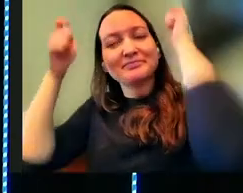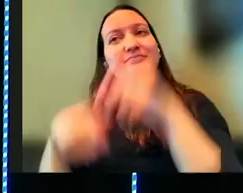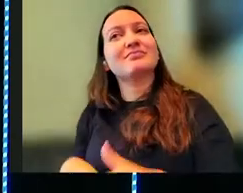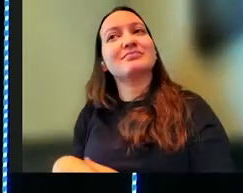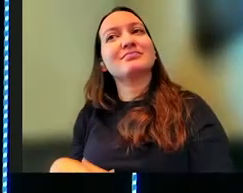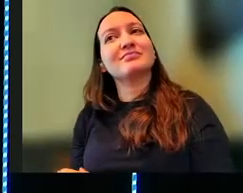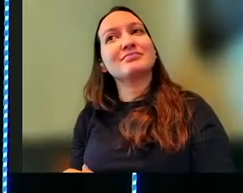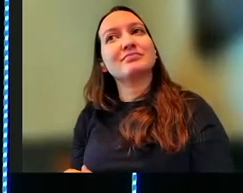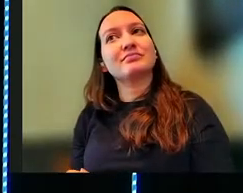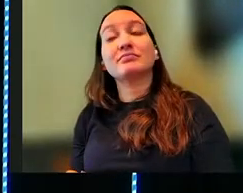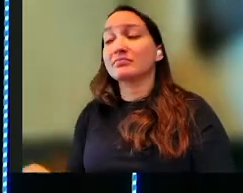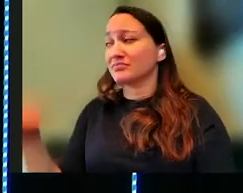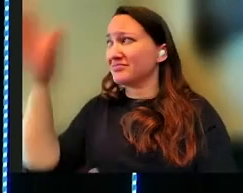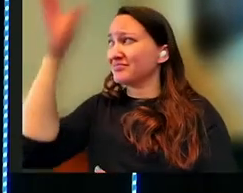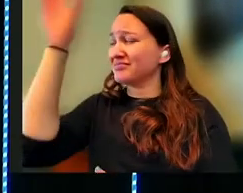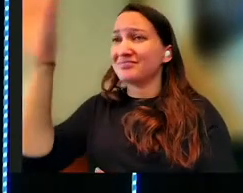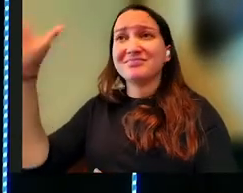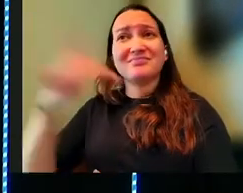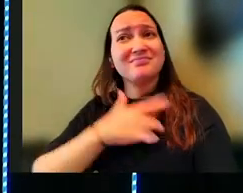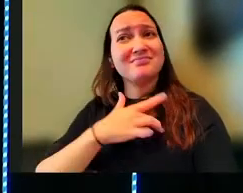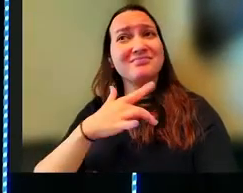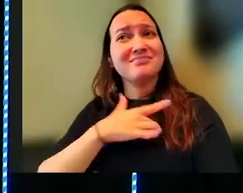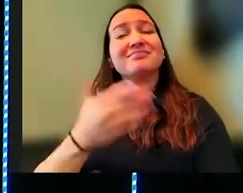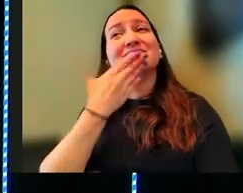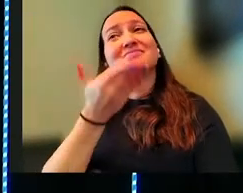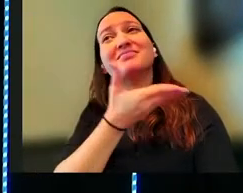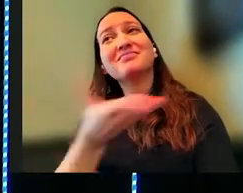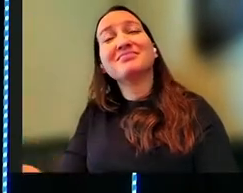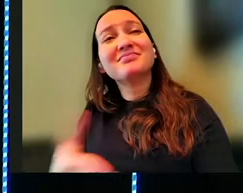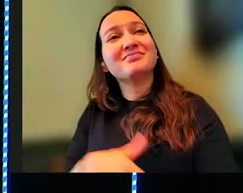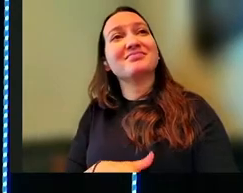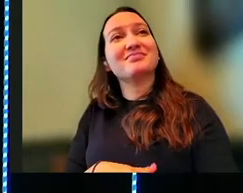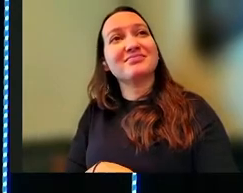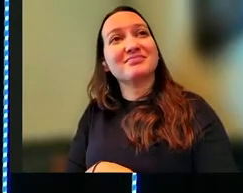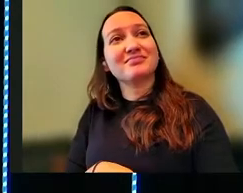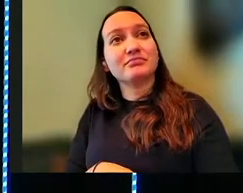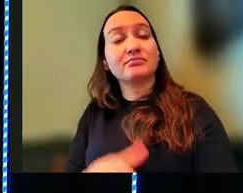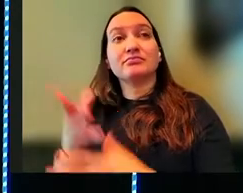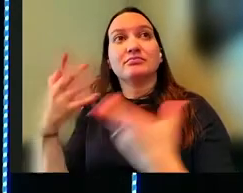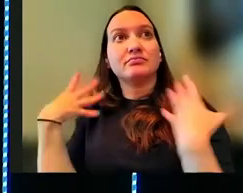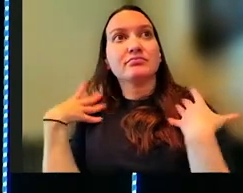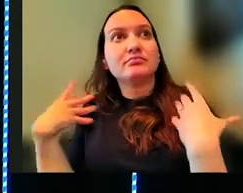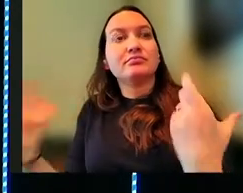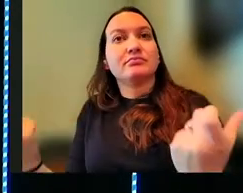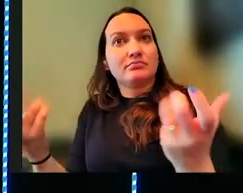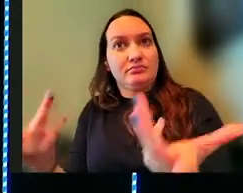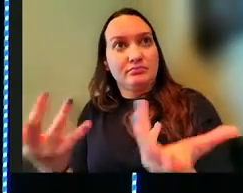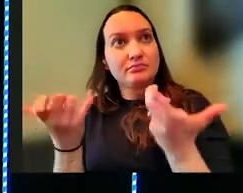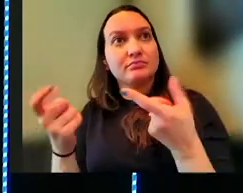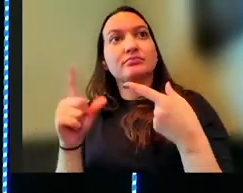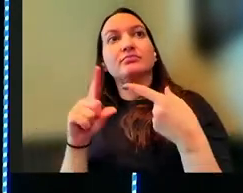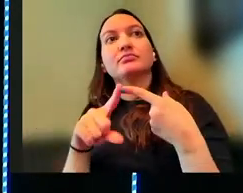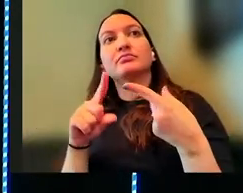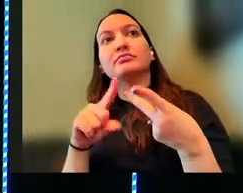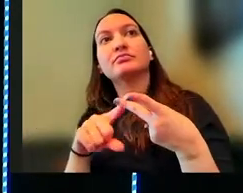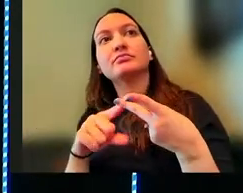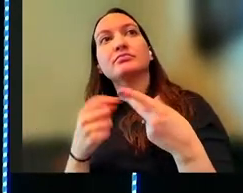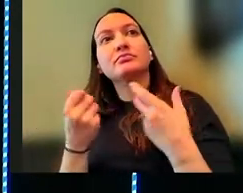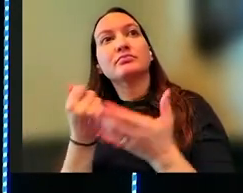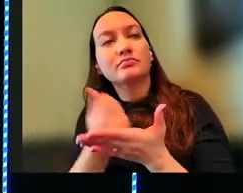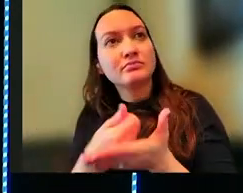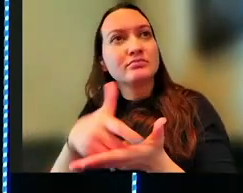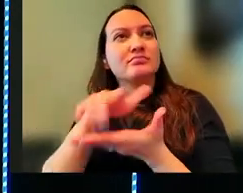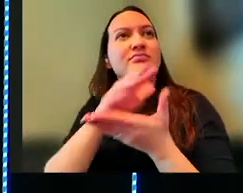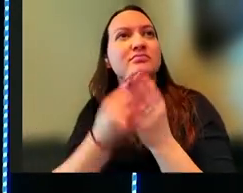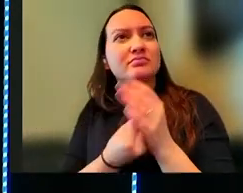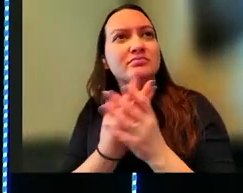It's God's heart to bring good things into our lives. God wants health. God wants growth. What